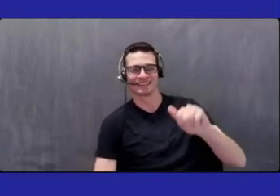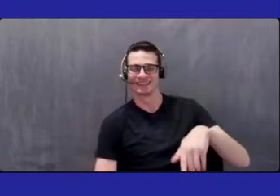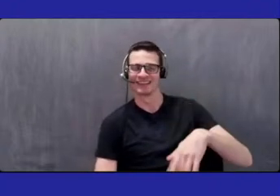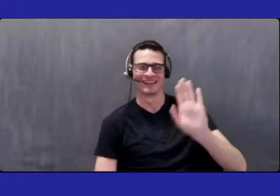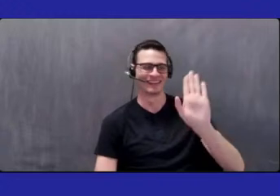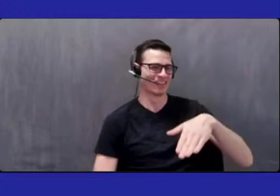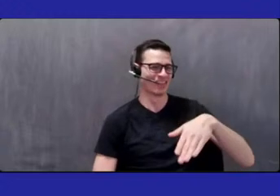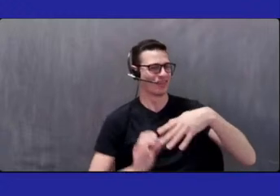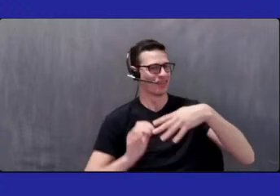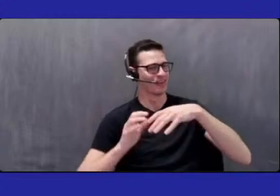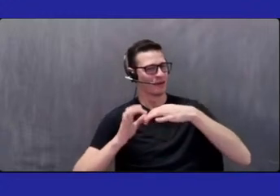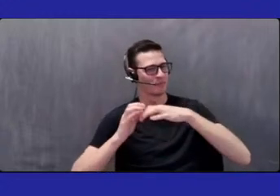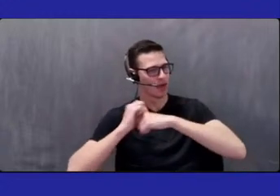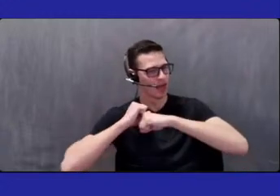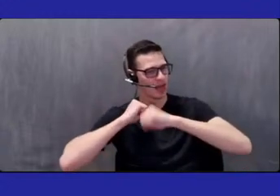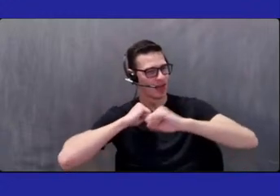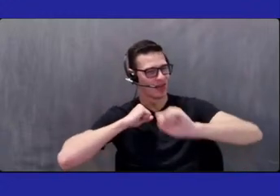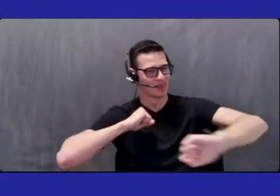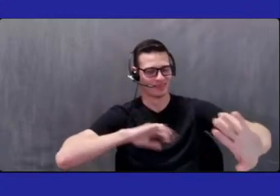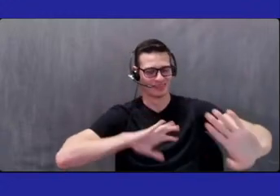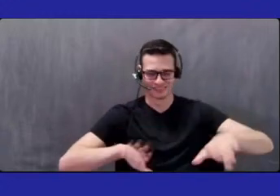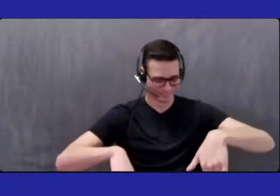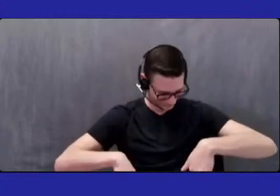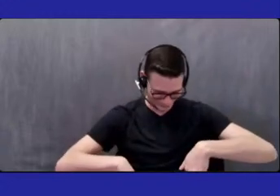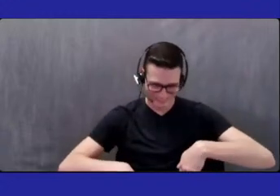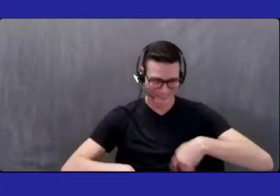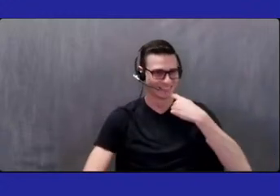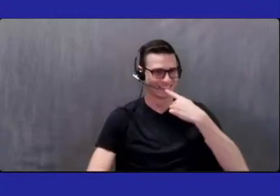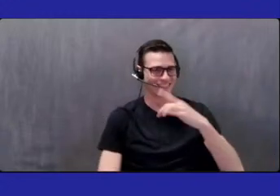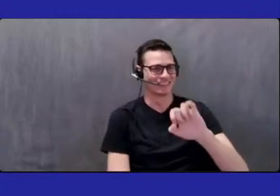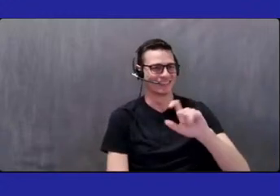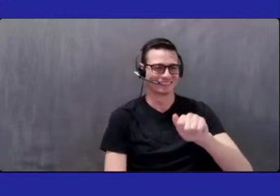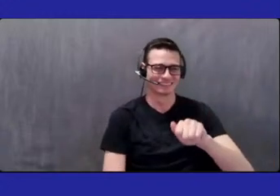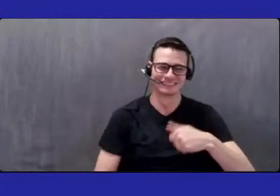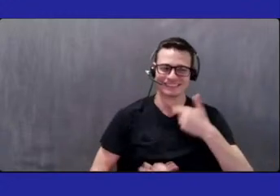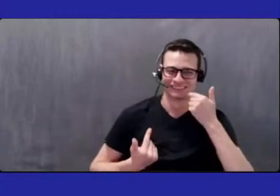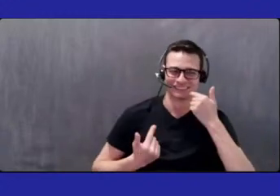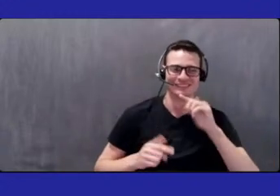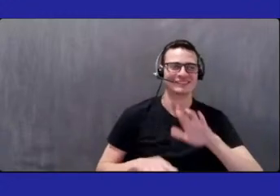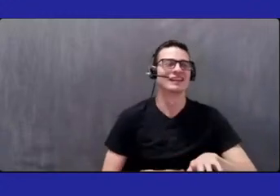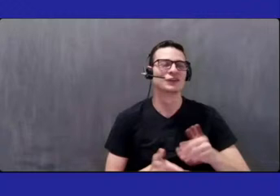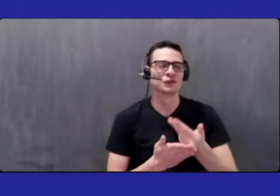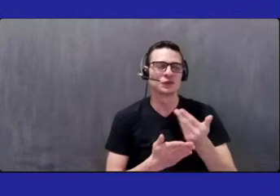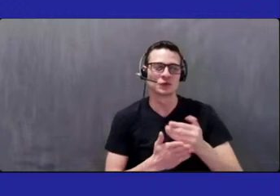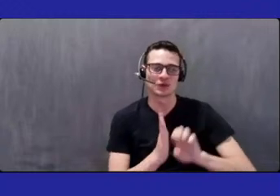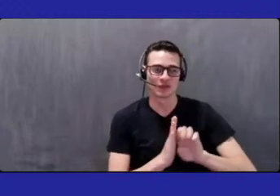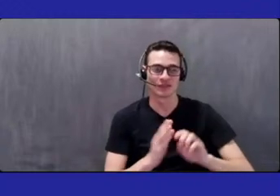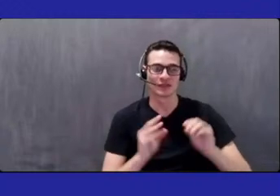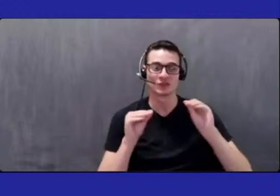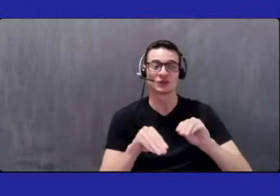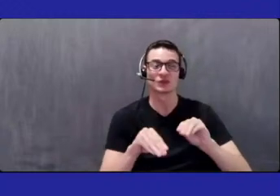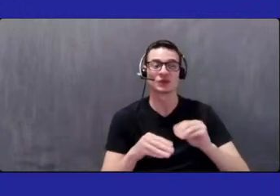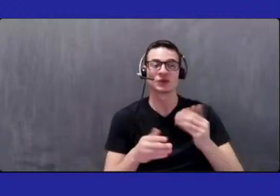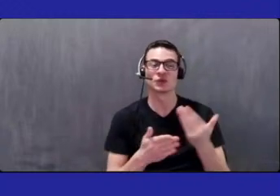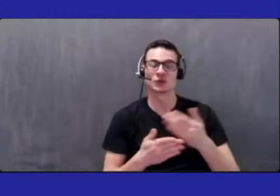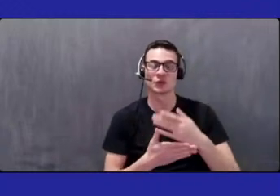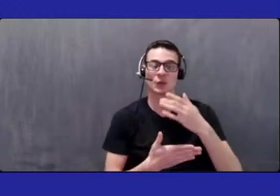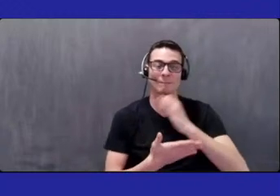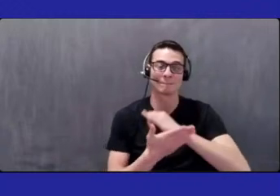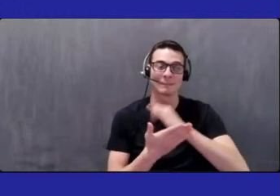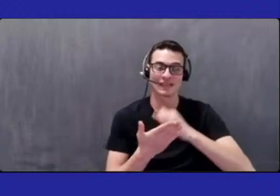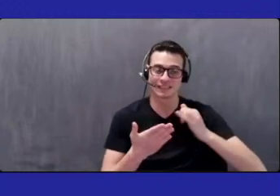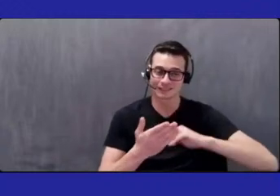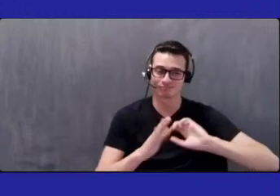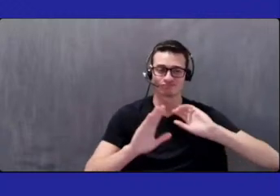so I've slowed myself up. Two new elevators installed, community mural painted and installed in the main entrance.